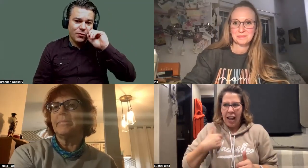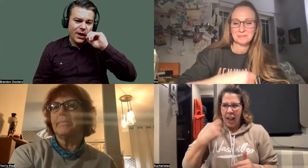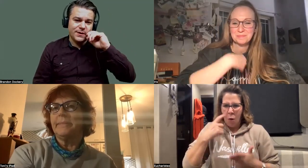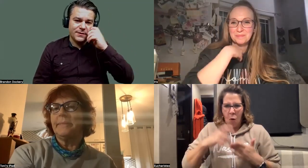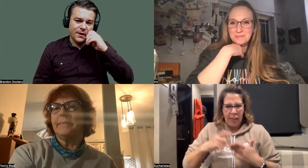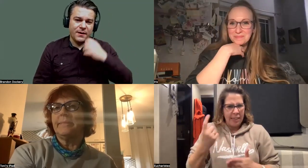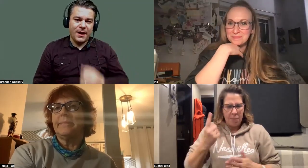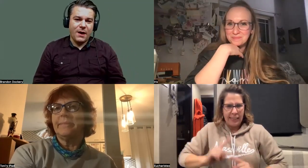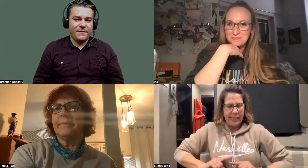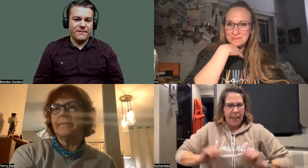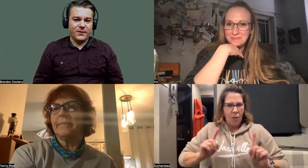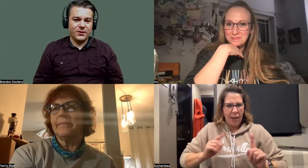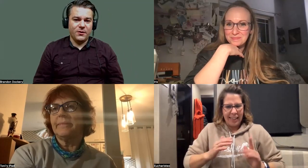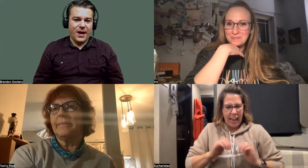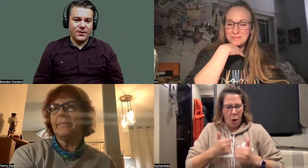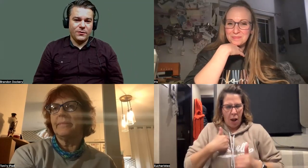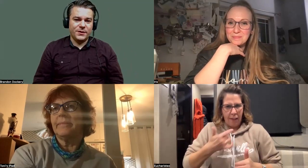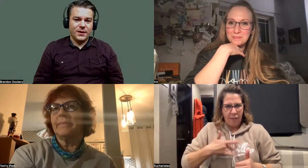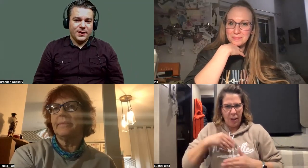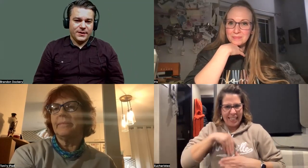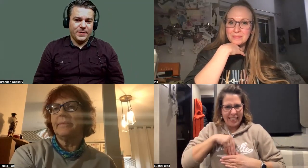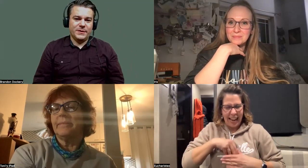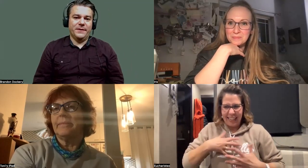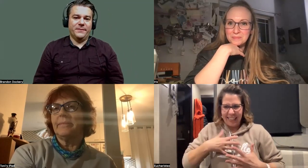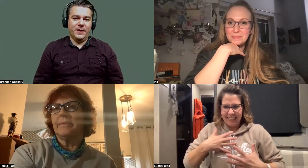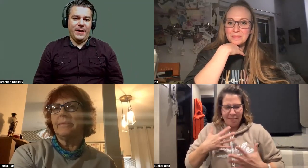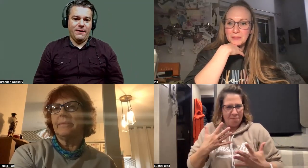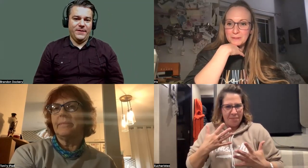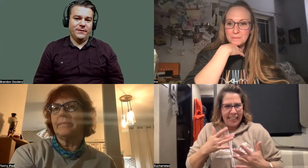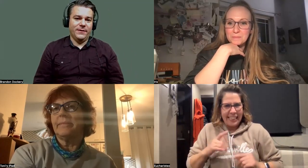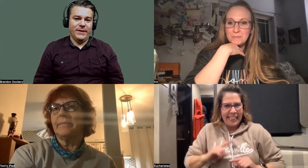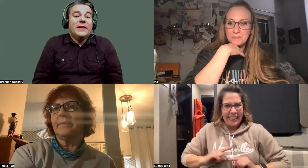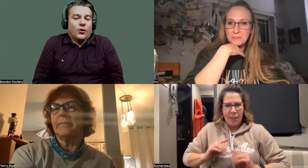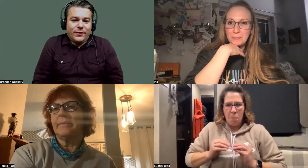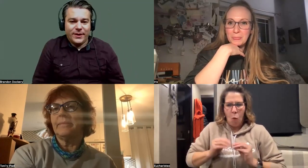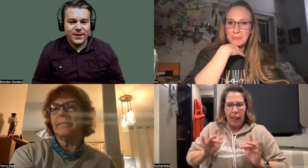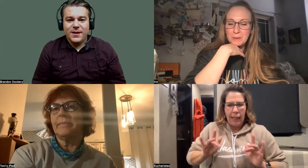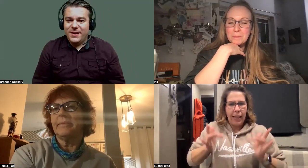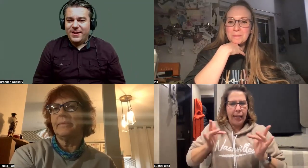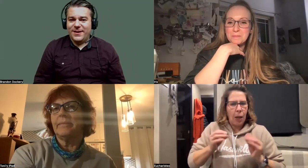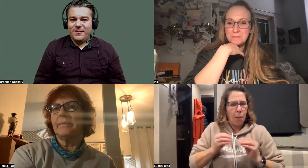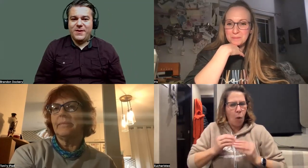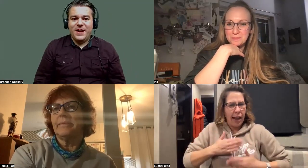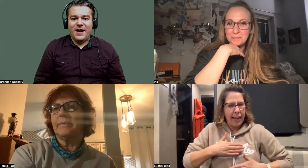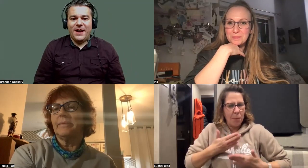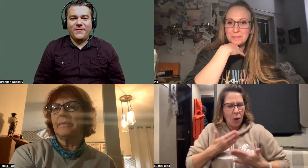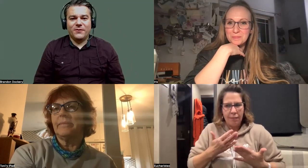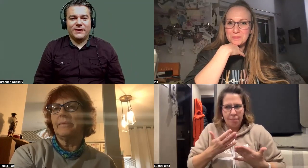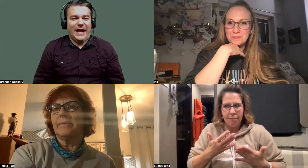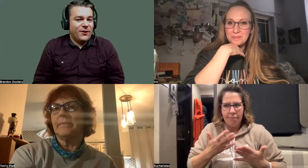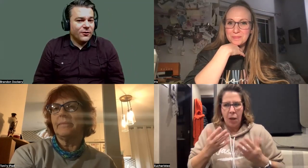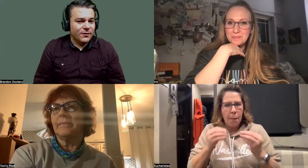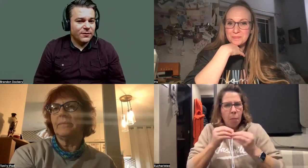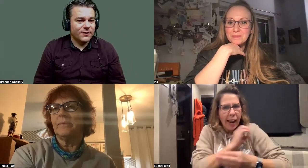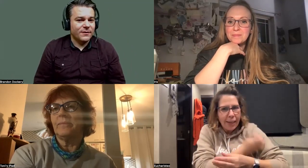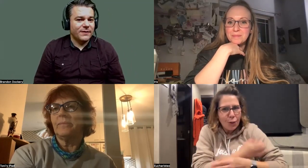surprised how I felt, you know, I noticed something that was different about how I felt internally. I felt